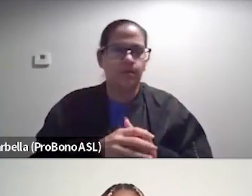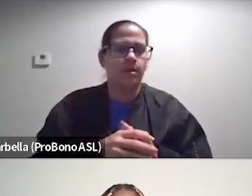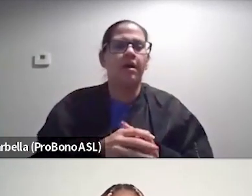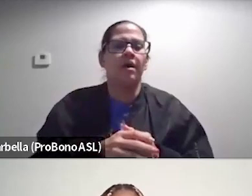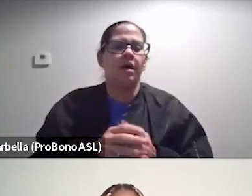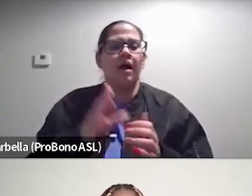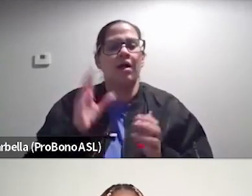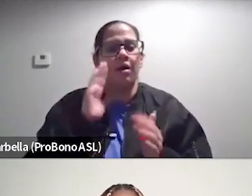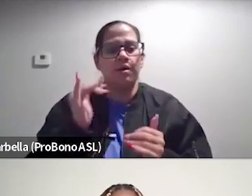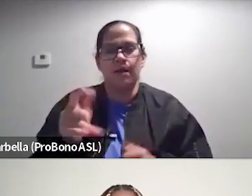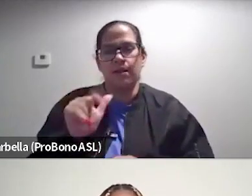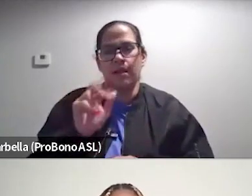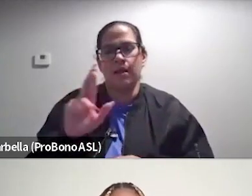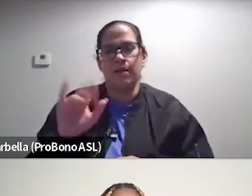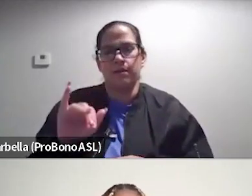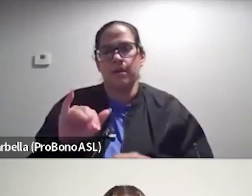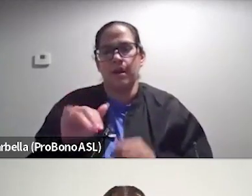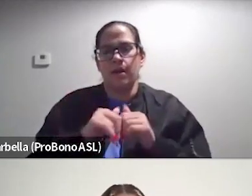now Larry, Larry, where can they follow you?